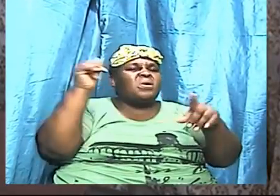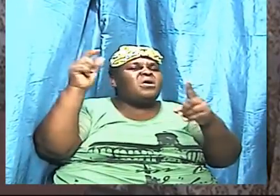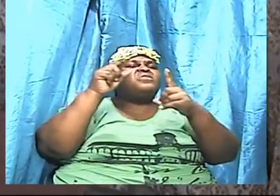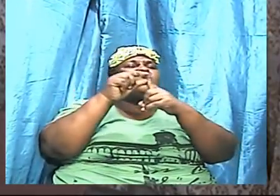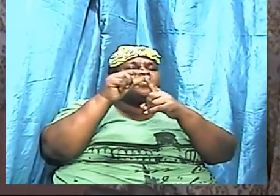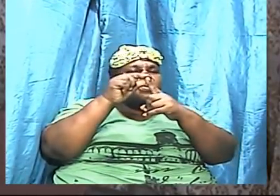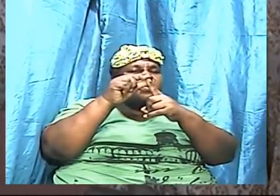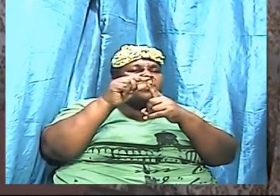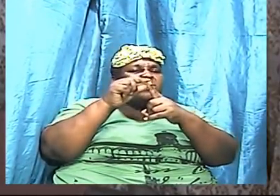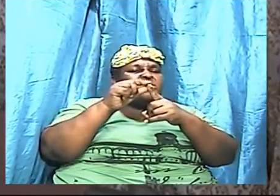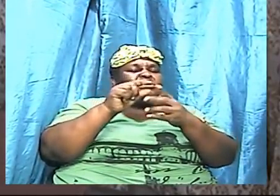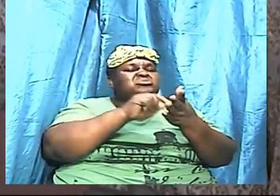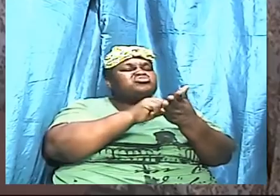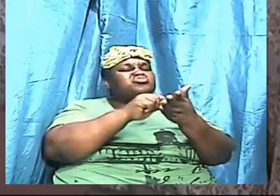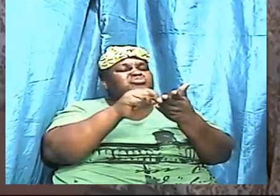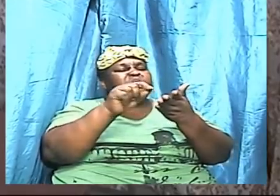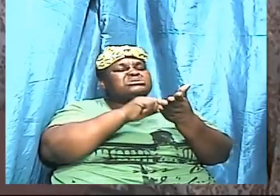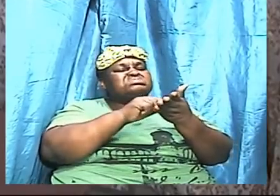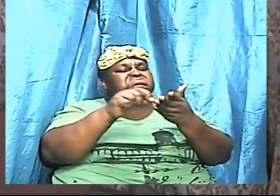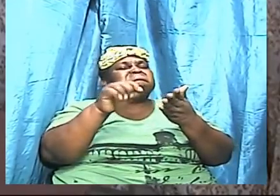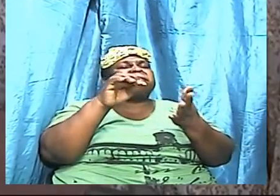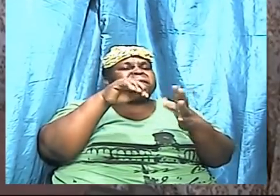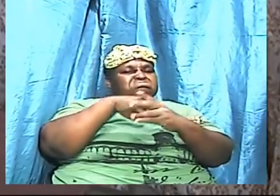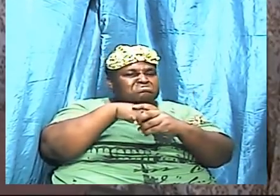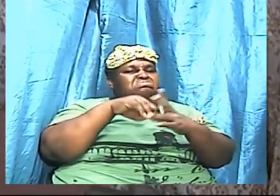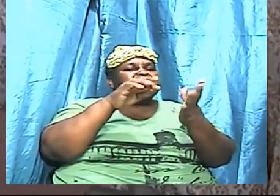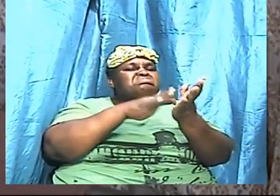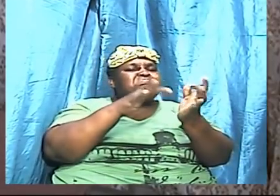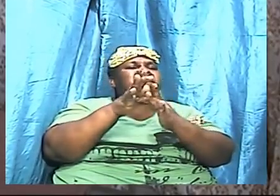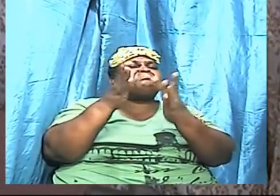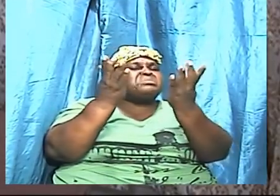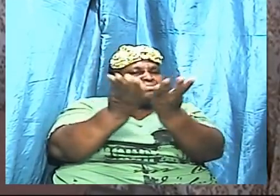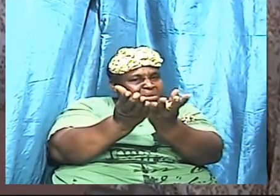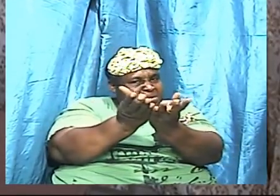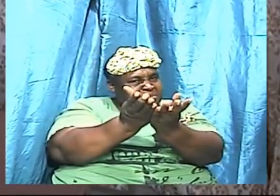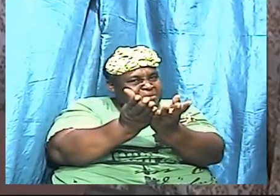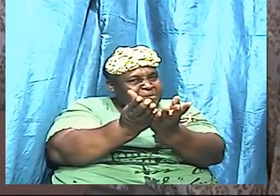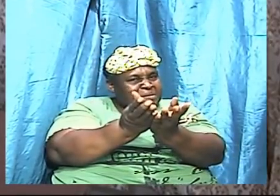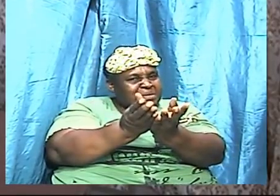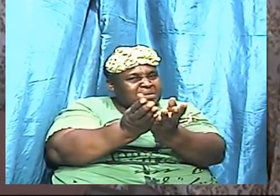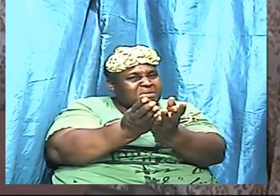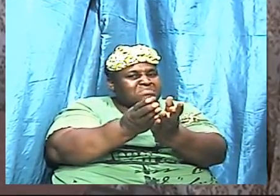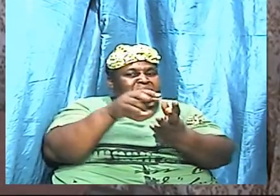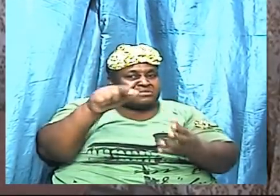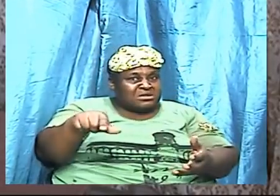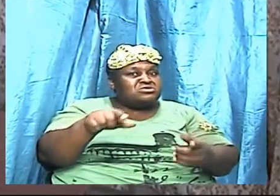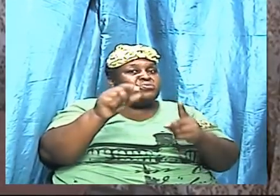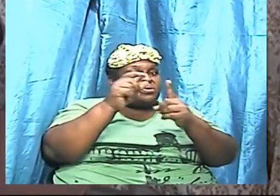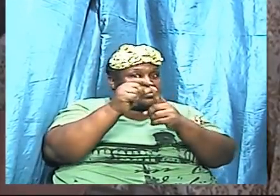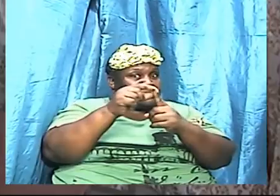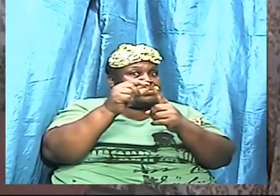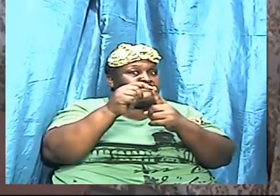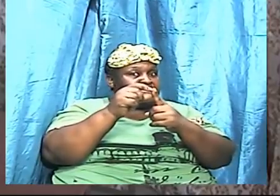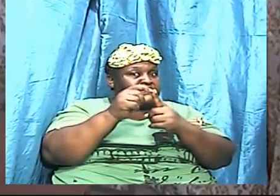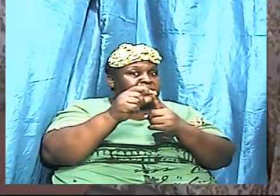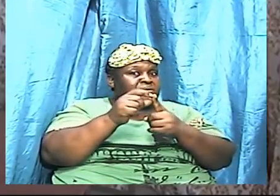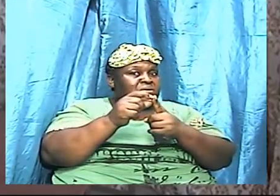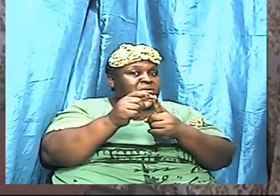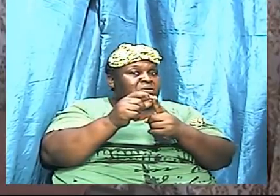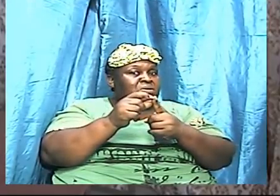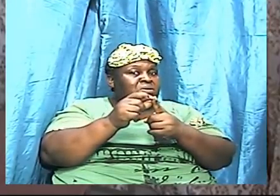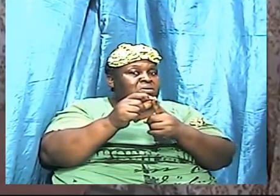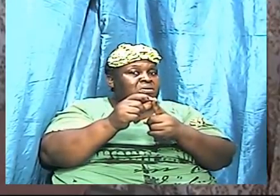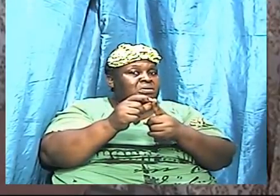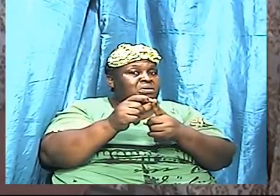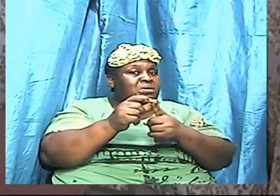in Ephesians chapter 6 and verse 17. And we are going to find that it is this word compounded